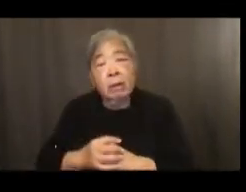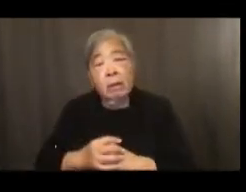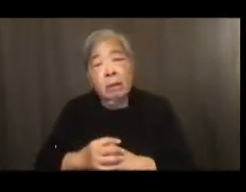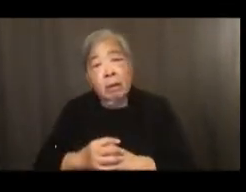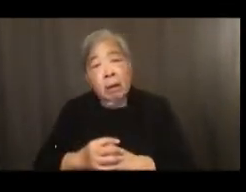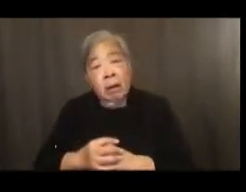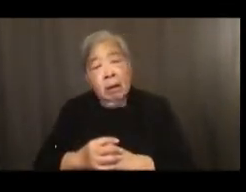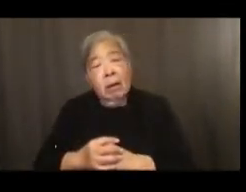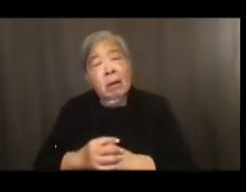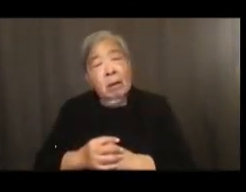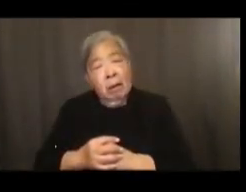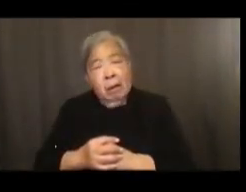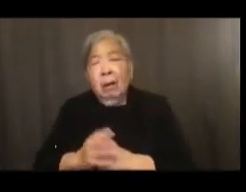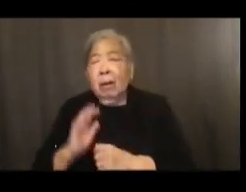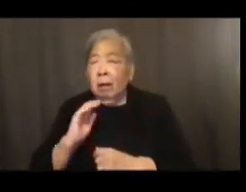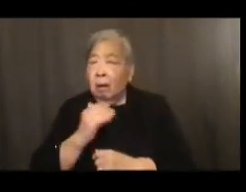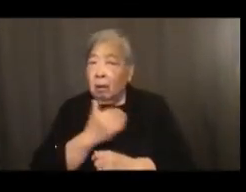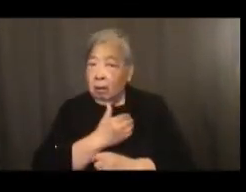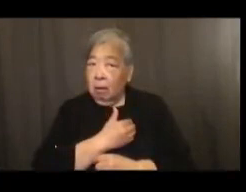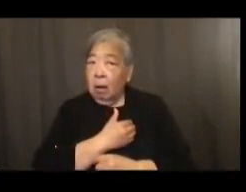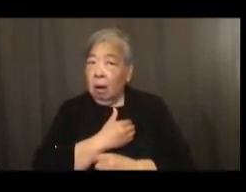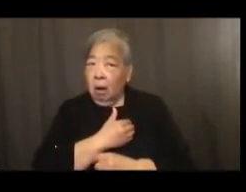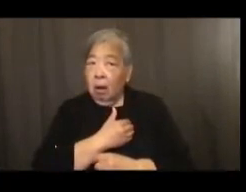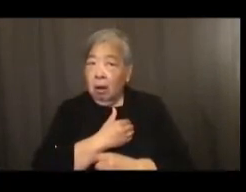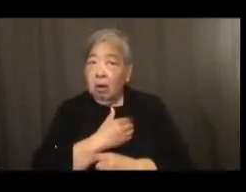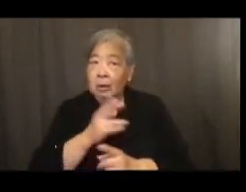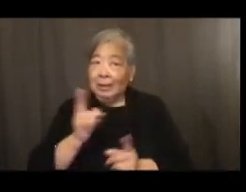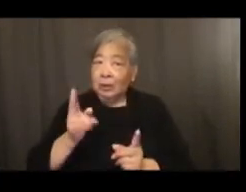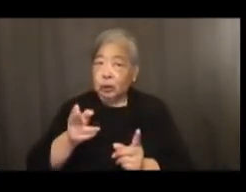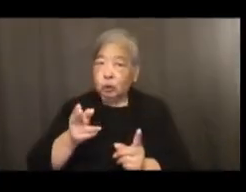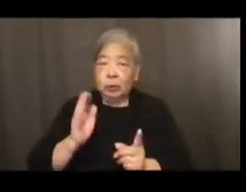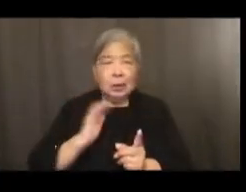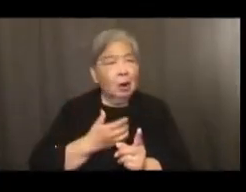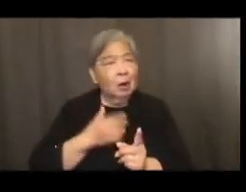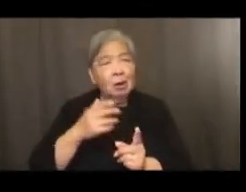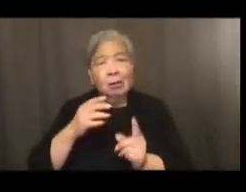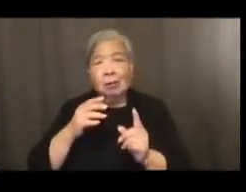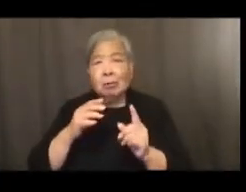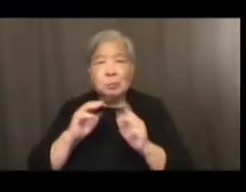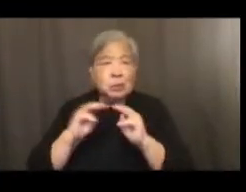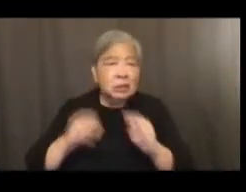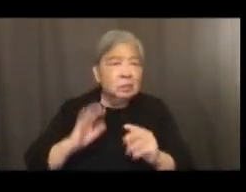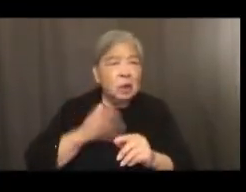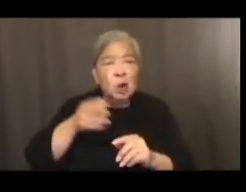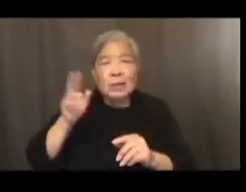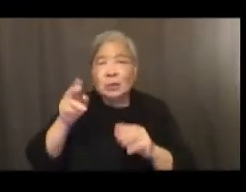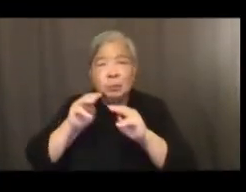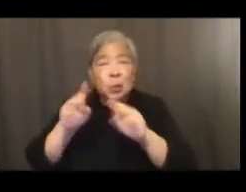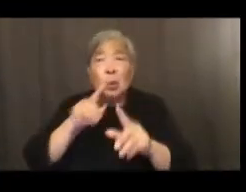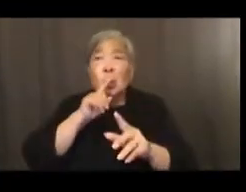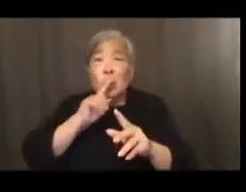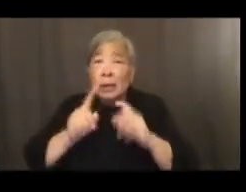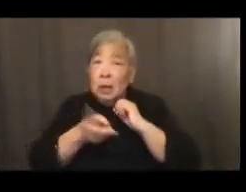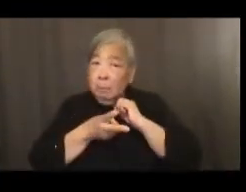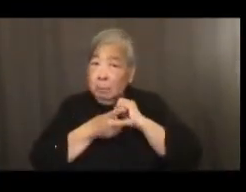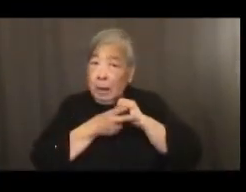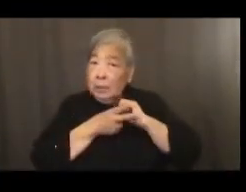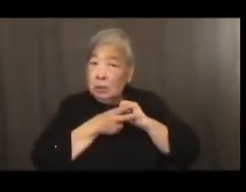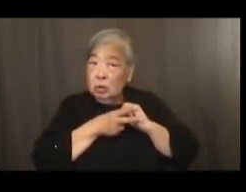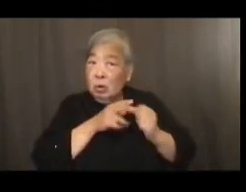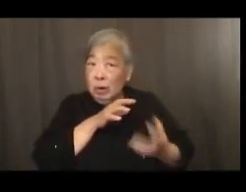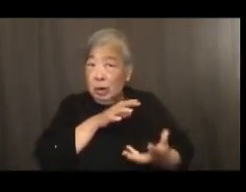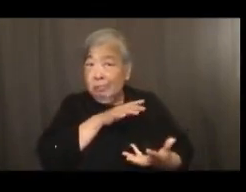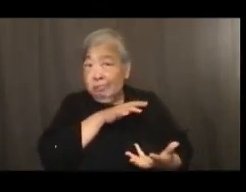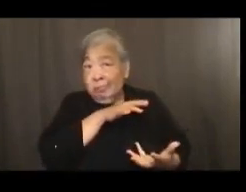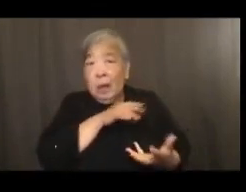You know, our Smithsonian and our history museums really are repositories of the American memory.